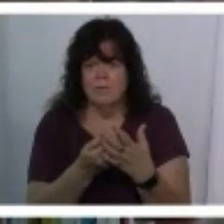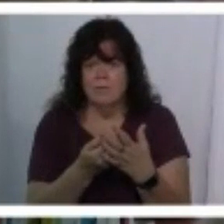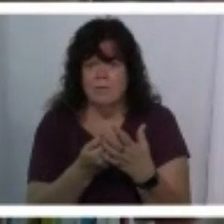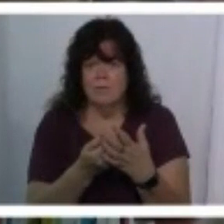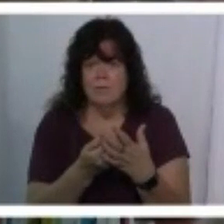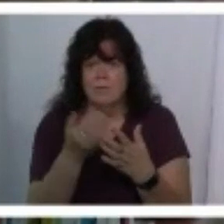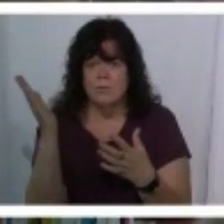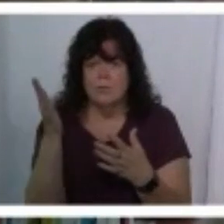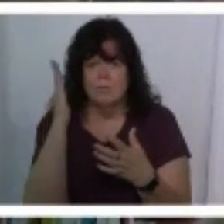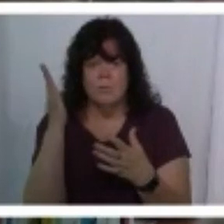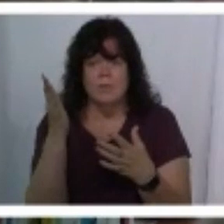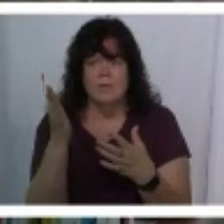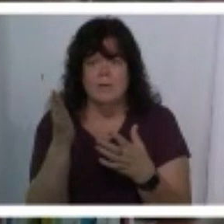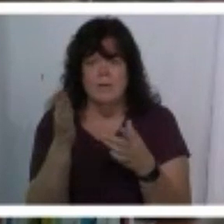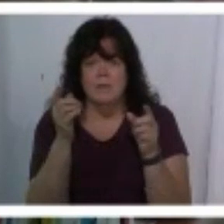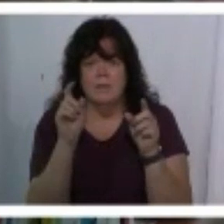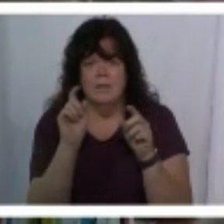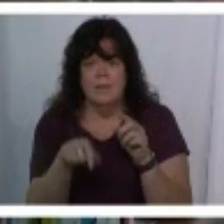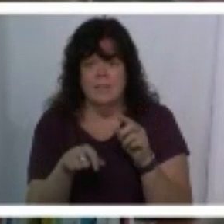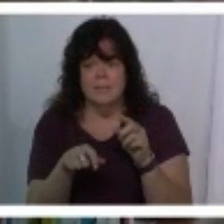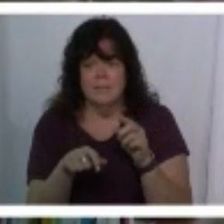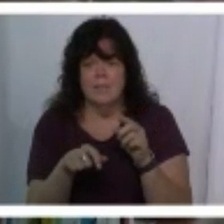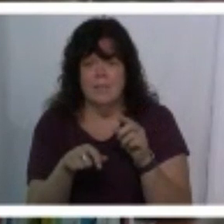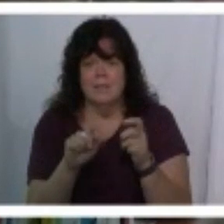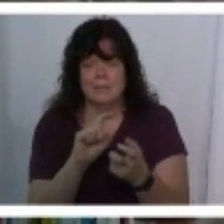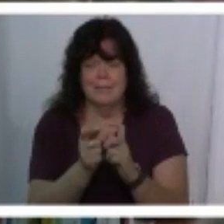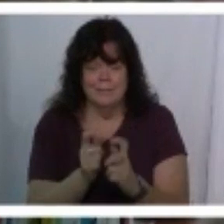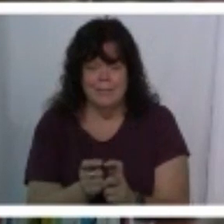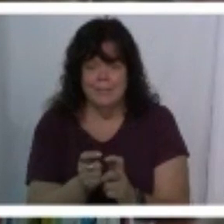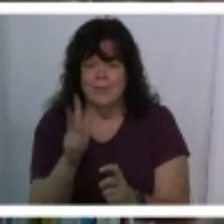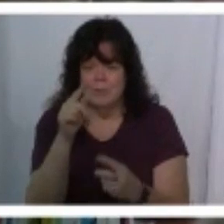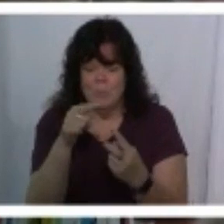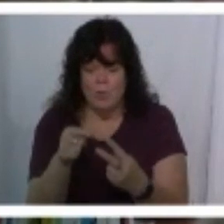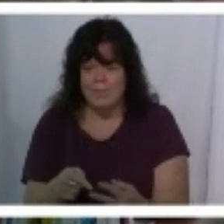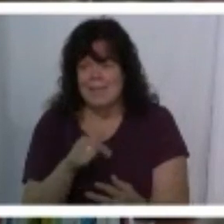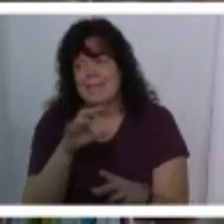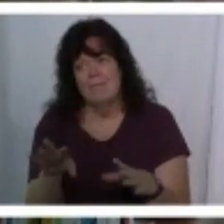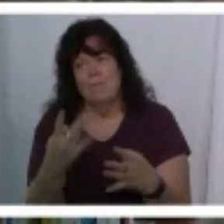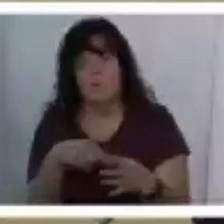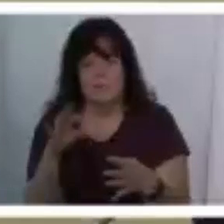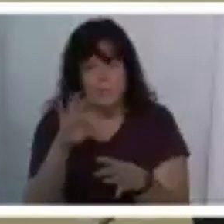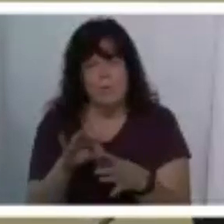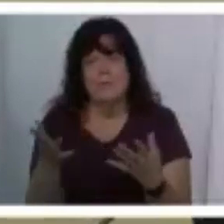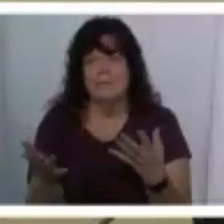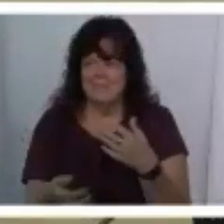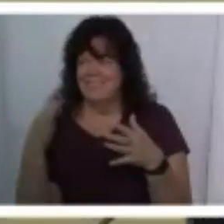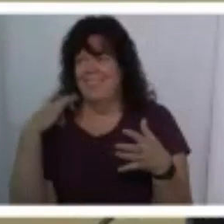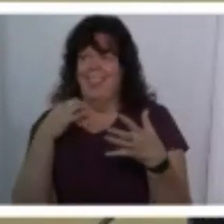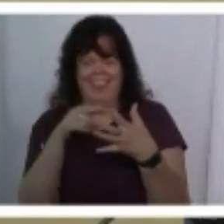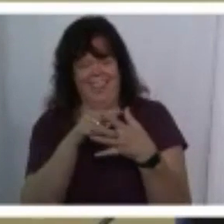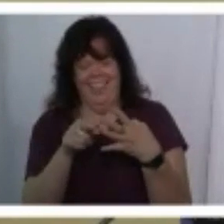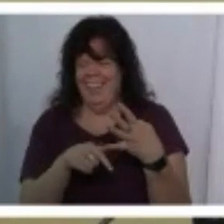sermon good sermon would be it has to be you know alliterated and there has to be at least three points and i did four so there's a bonus um